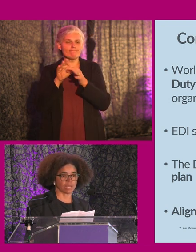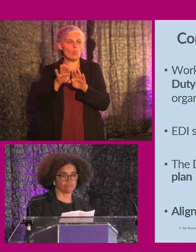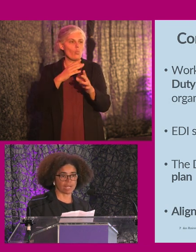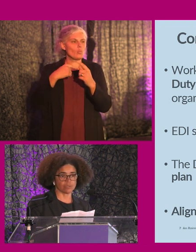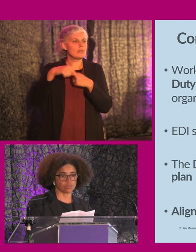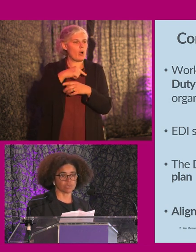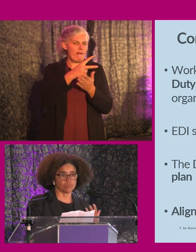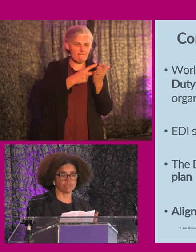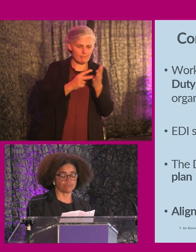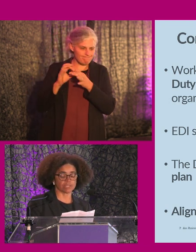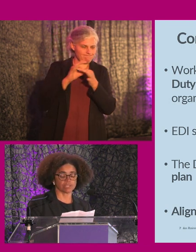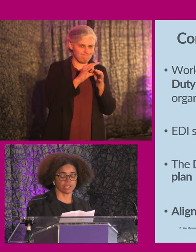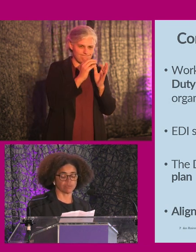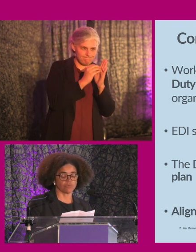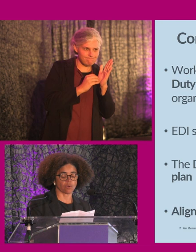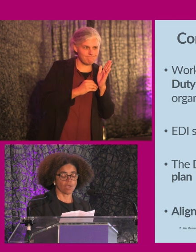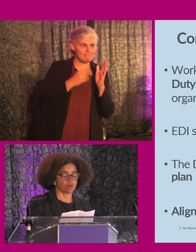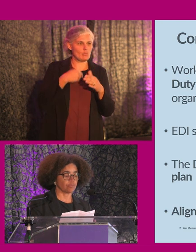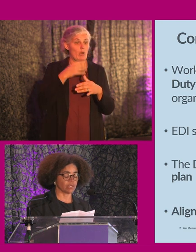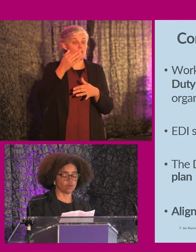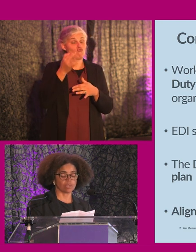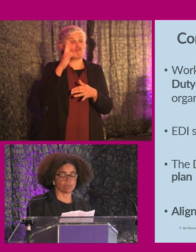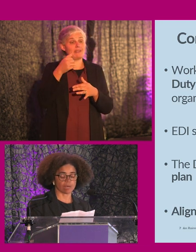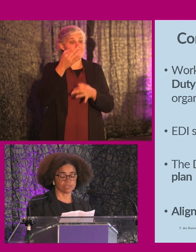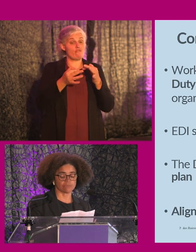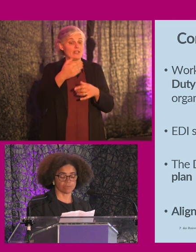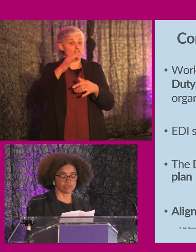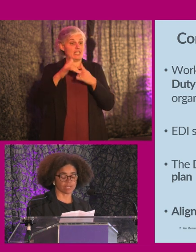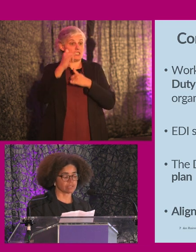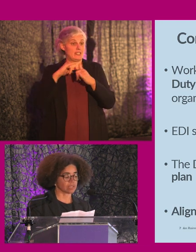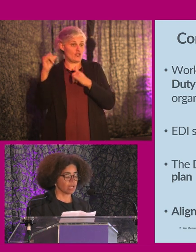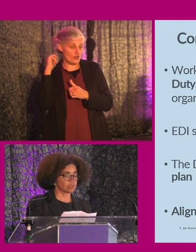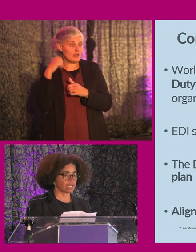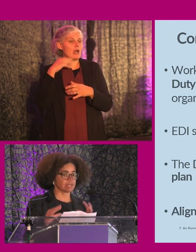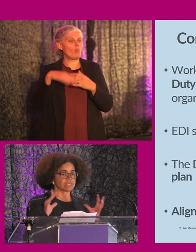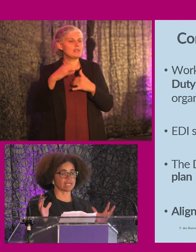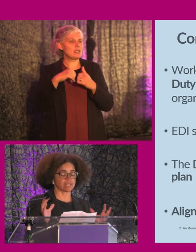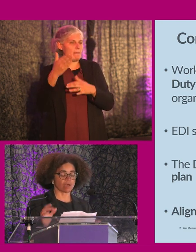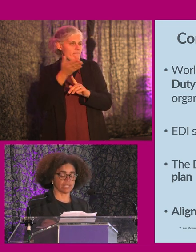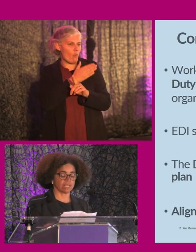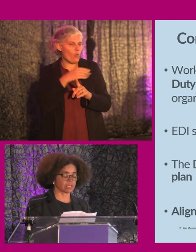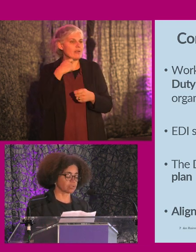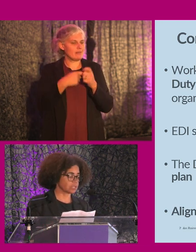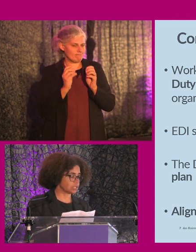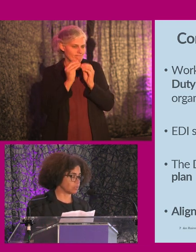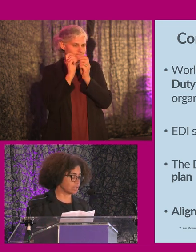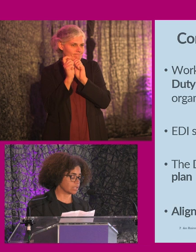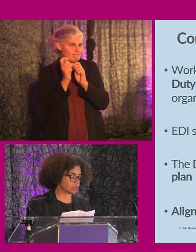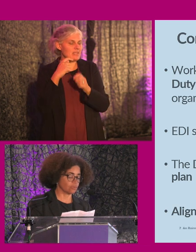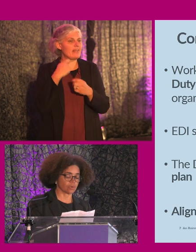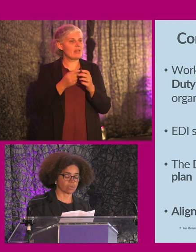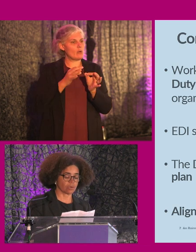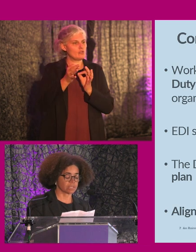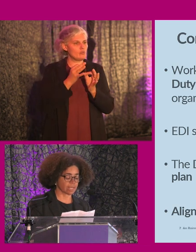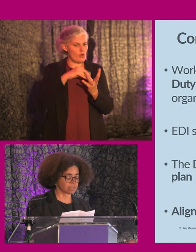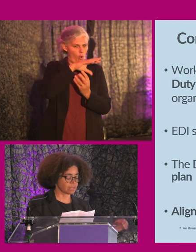our, with our values, which were refreshed the year before of being open, collaborative and professional. So we kind of set our EDI strategy within this